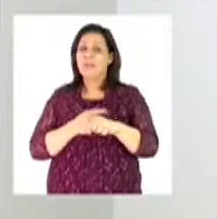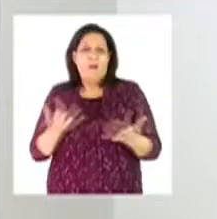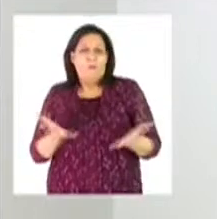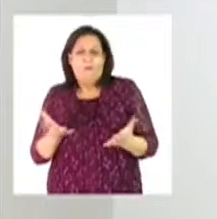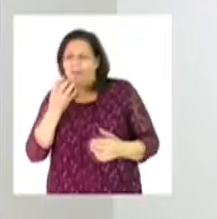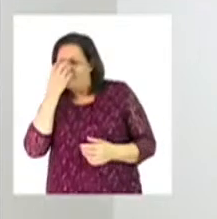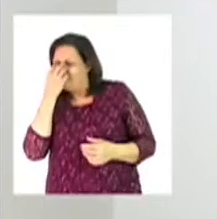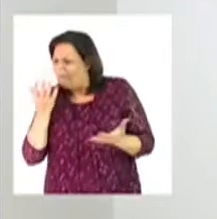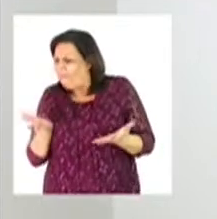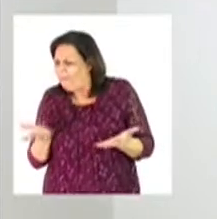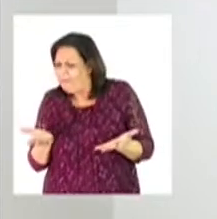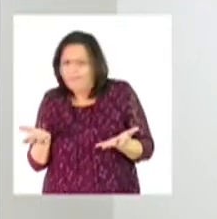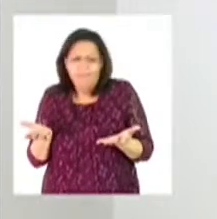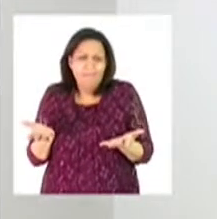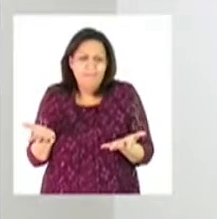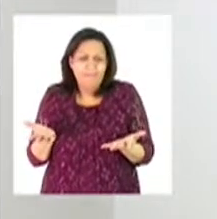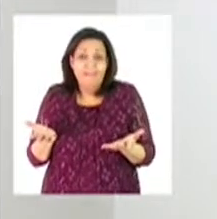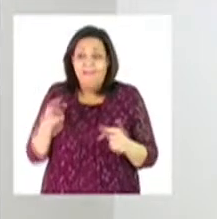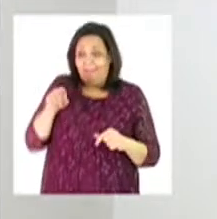I wonder,